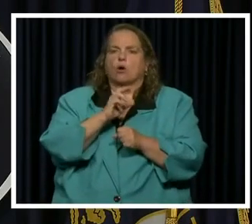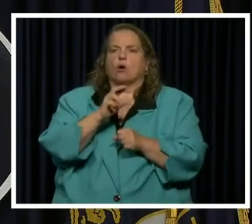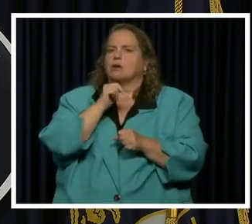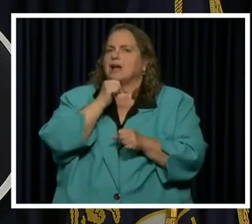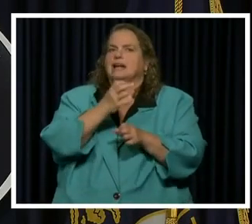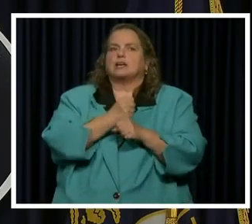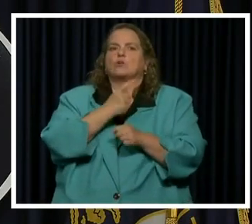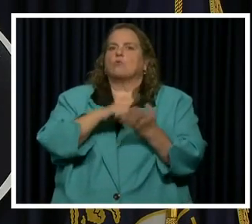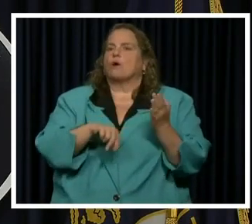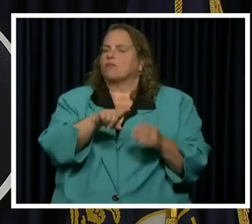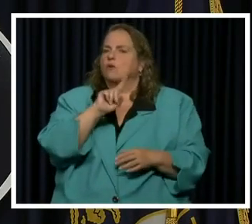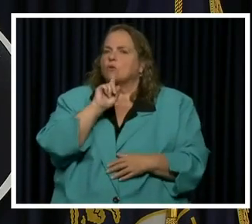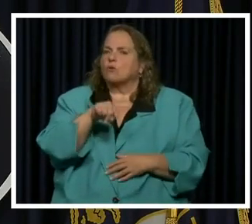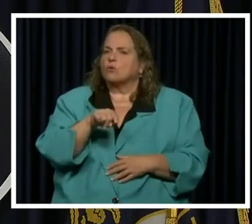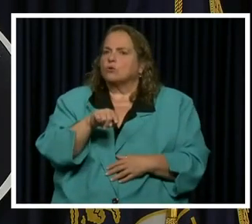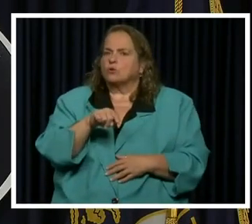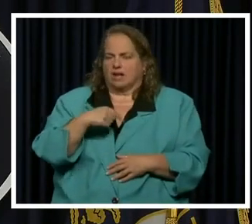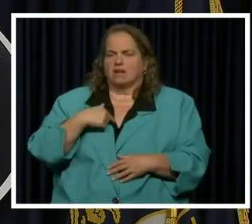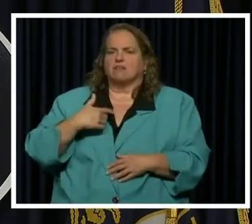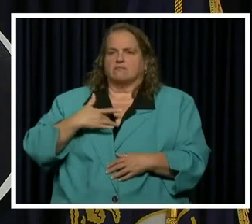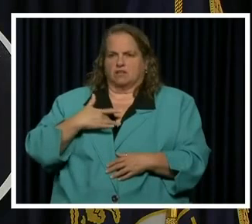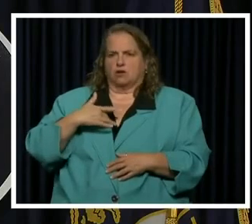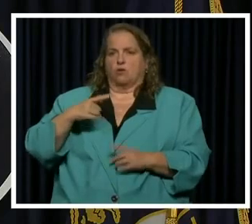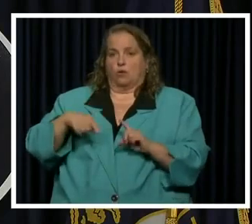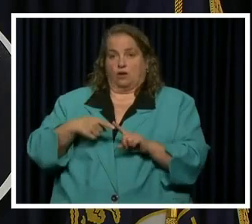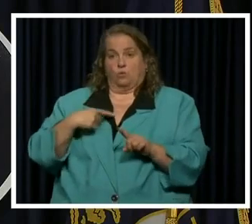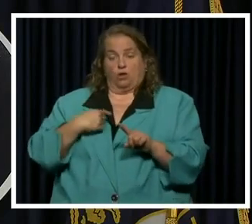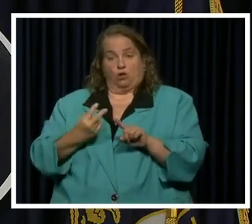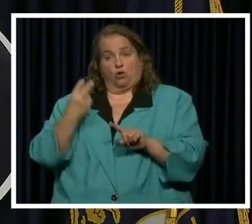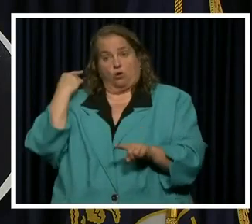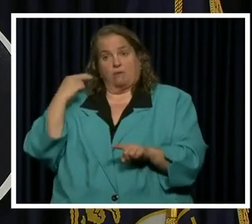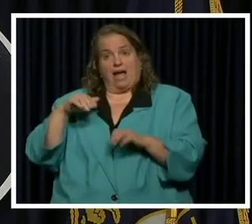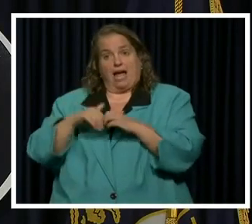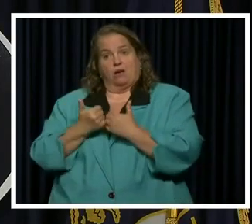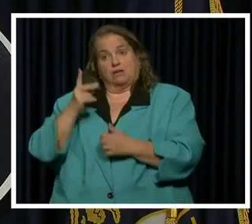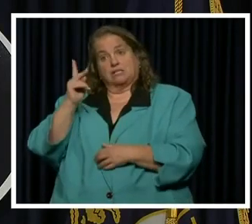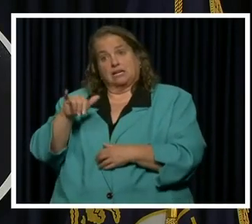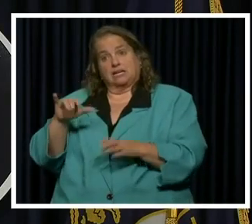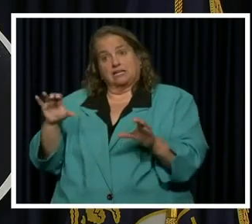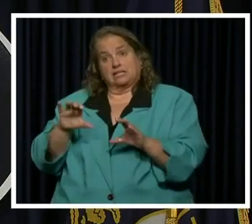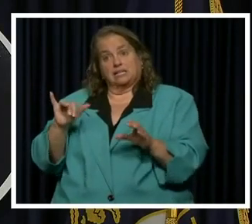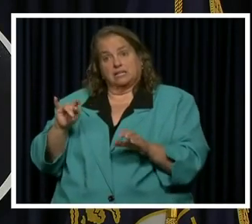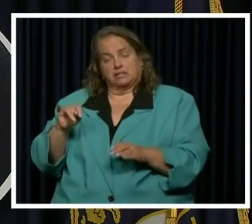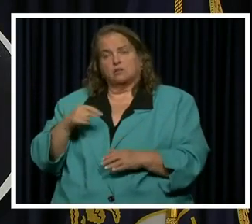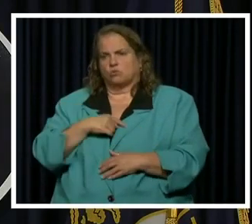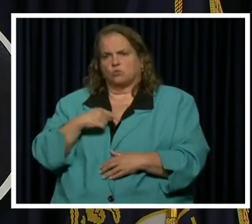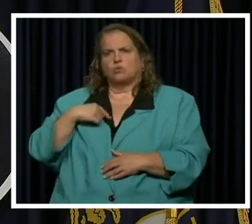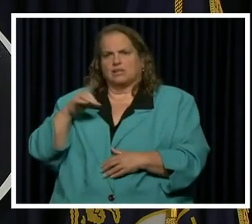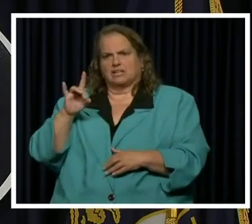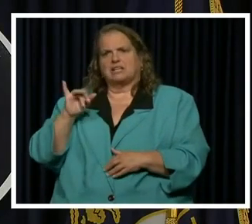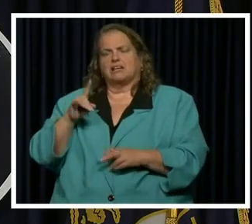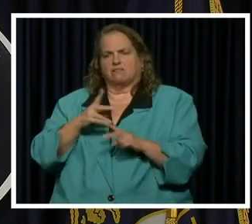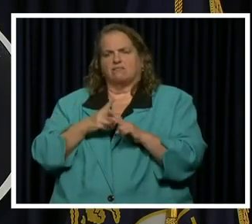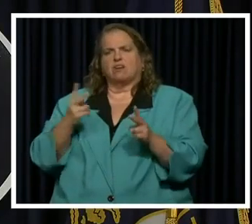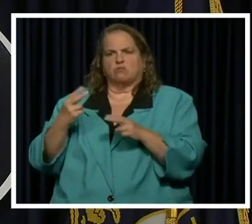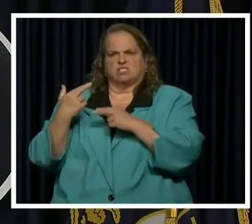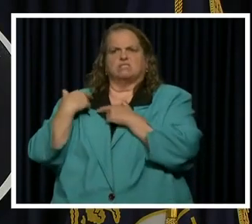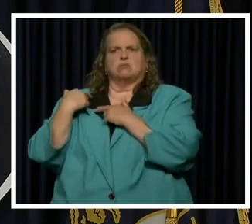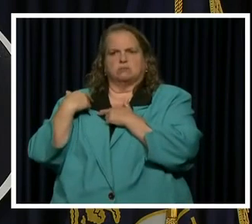what they what they ordered. I feel that when we look back on the way we went about this, people will be